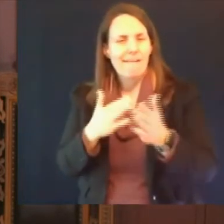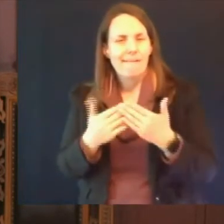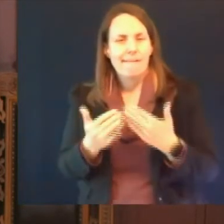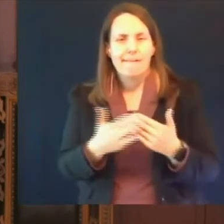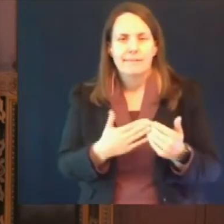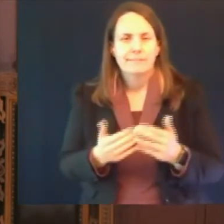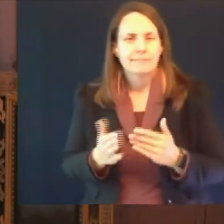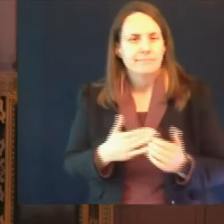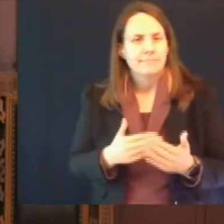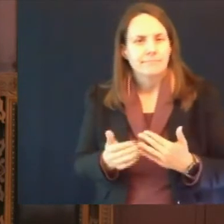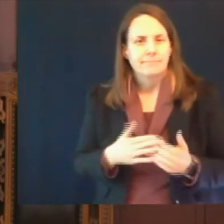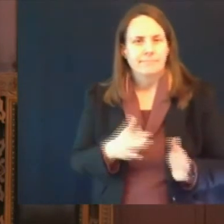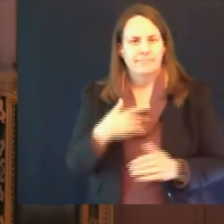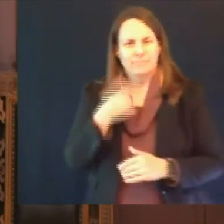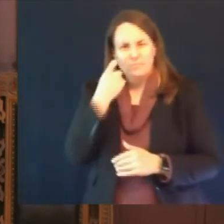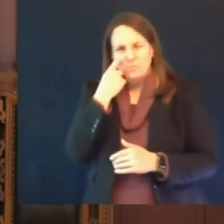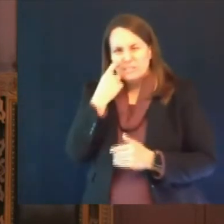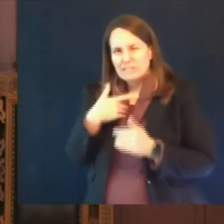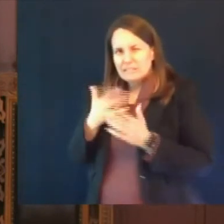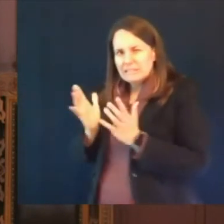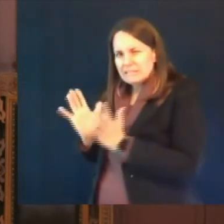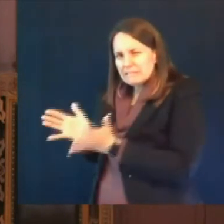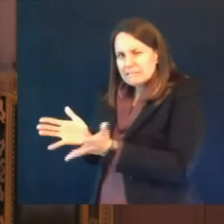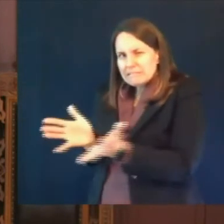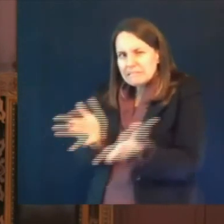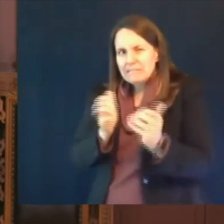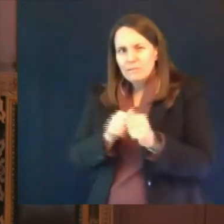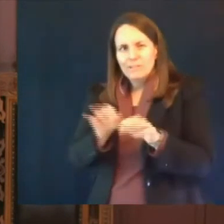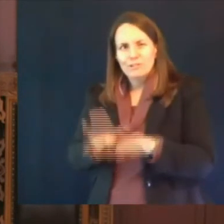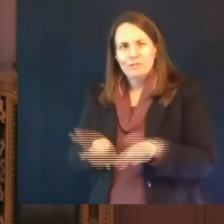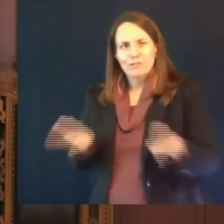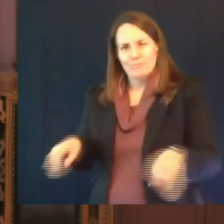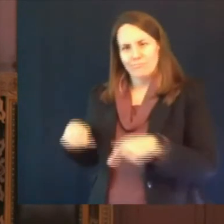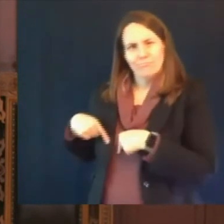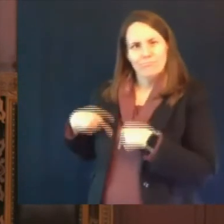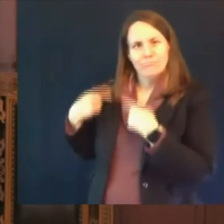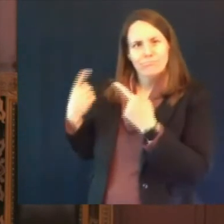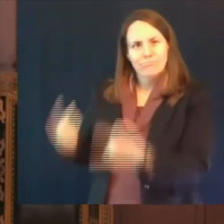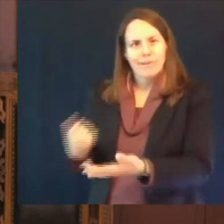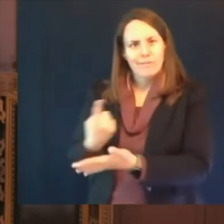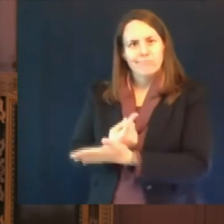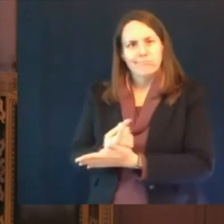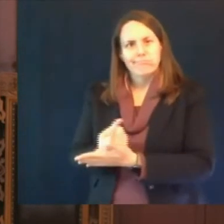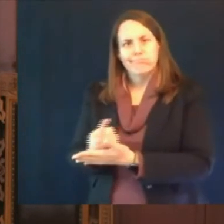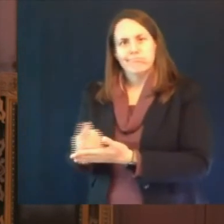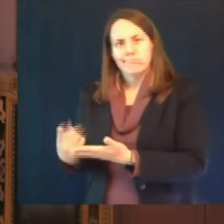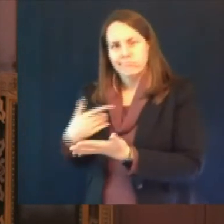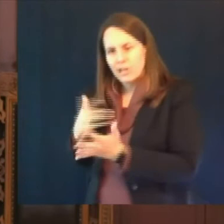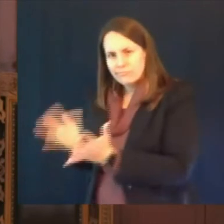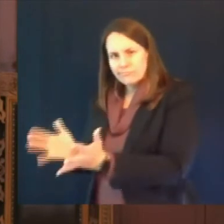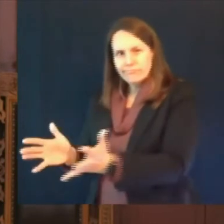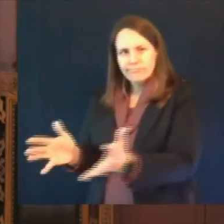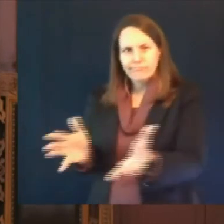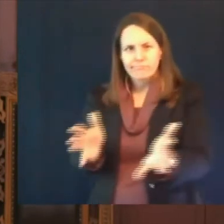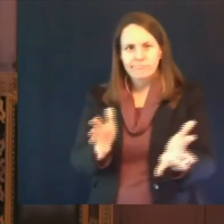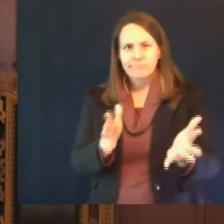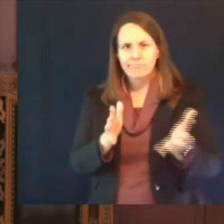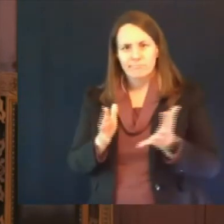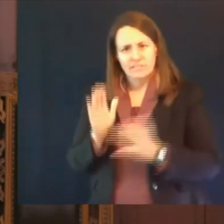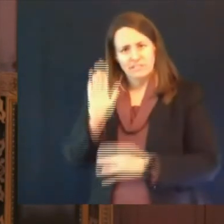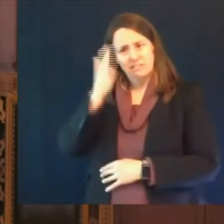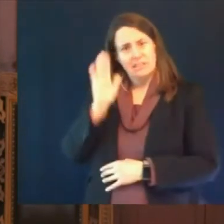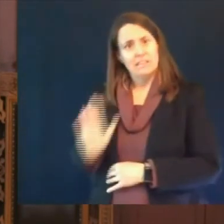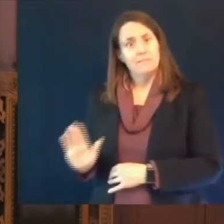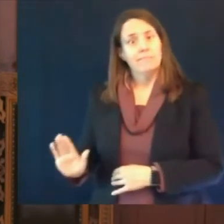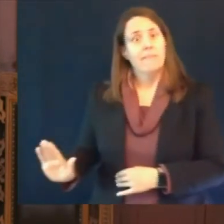and and uh in their their struggles around this pandemic but they all those students and frankly the